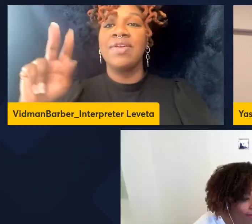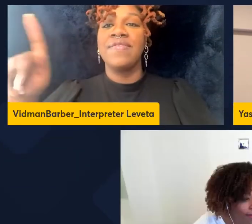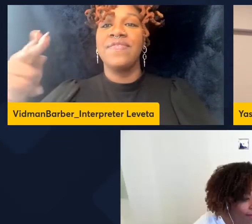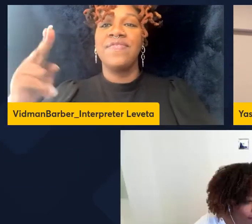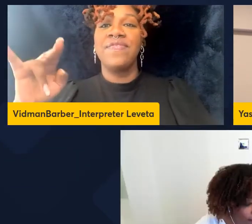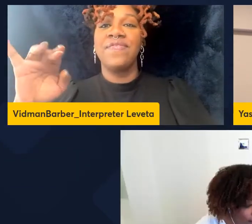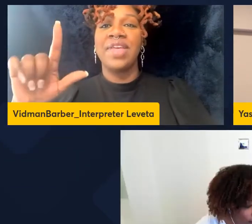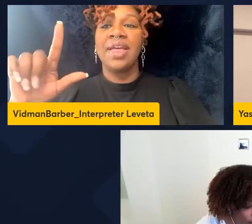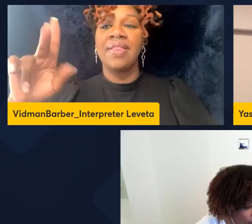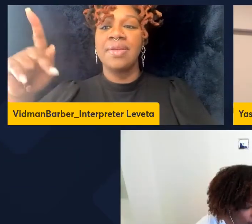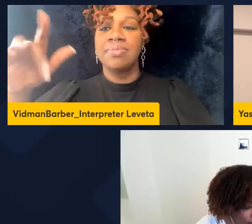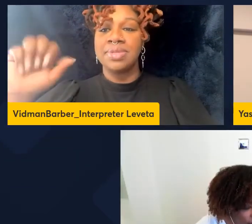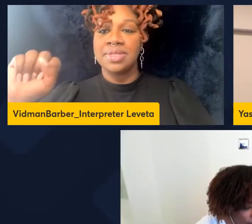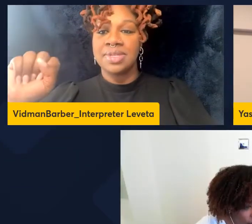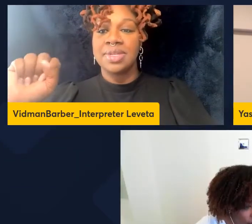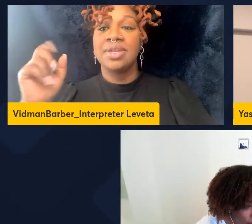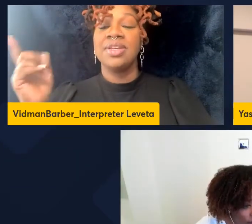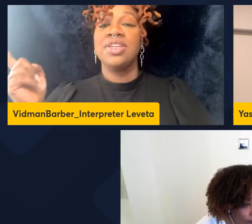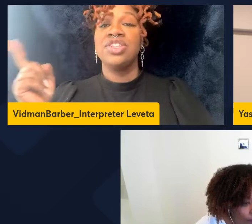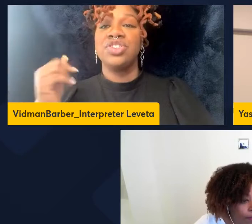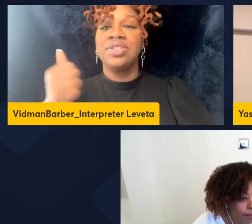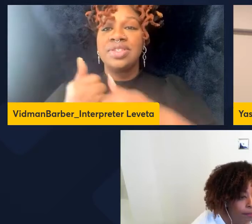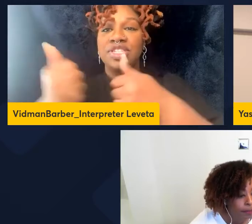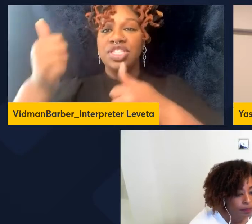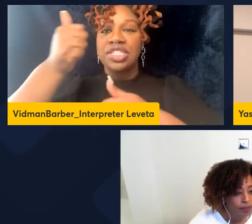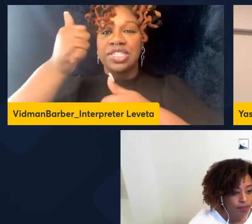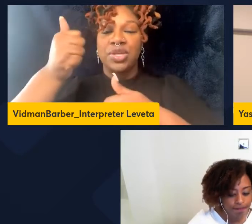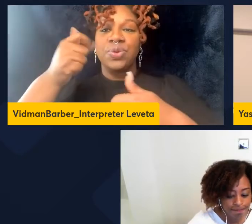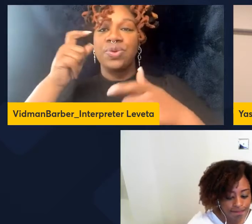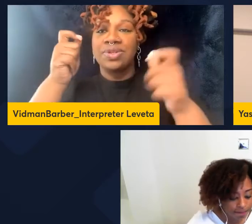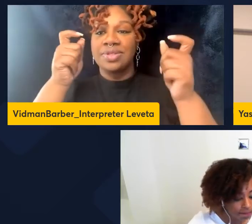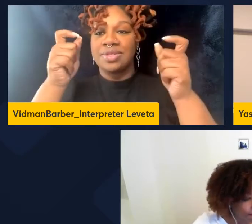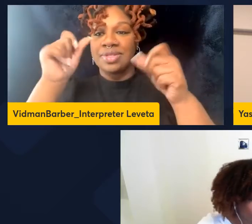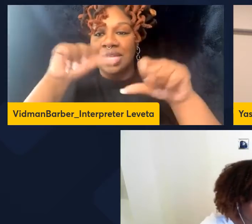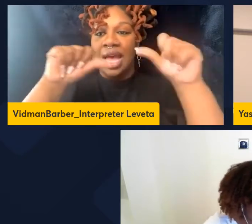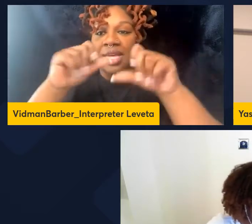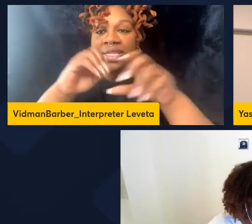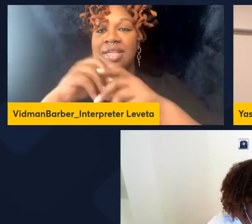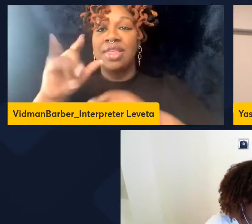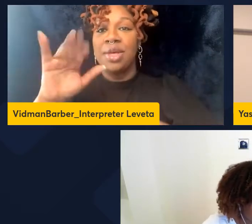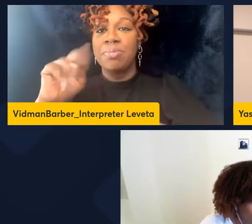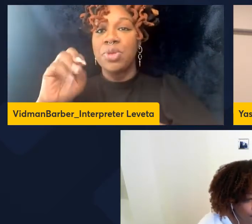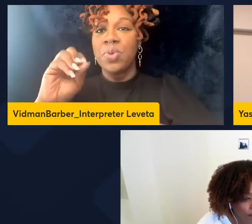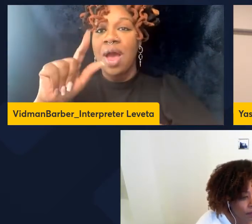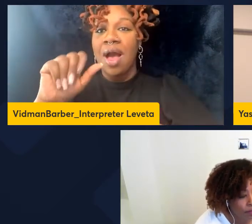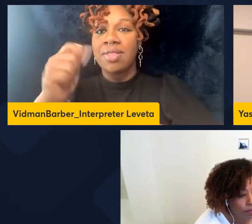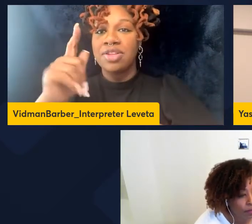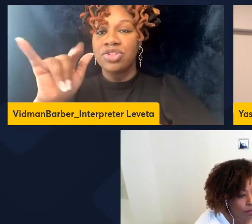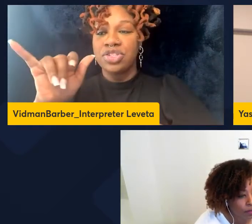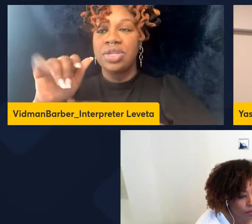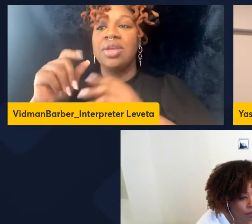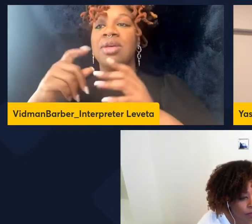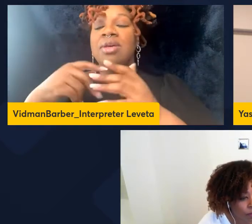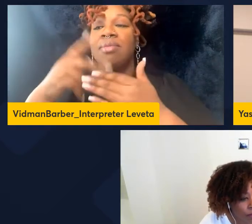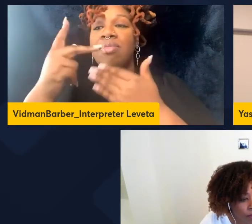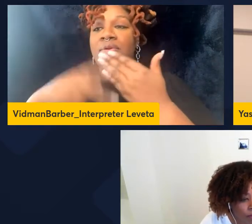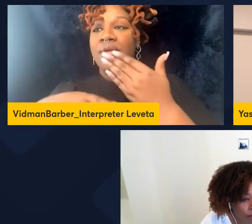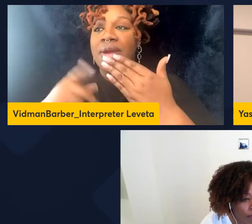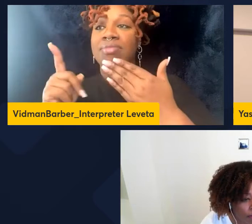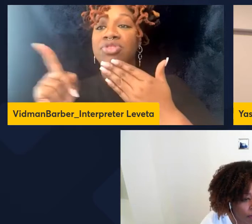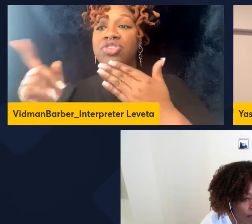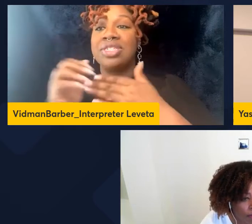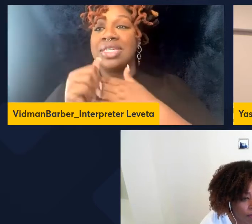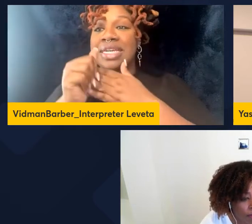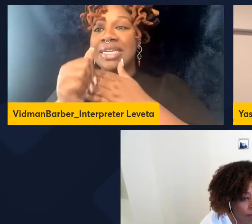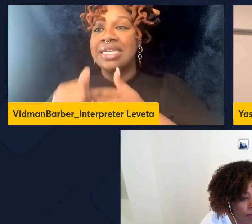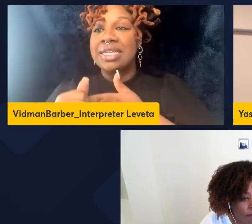So Dr. Phillips is a senior scientist in the liver immunology group at the Roger Williams Institute of Hepatology, where she leads